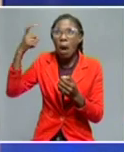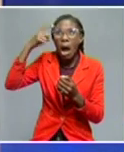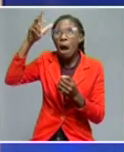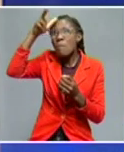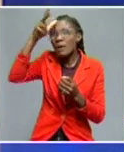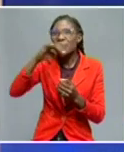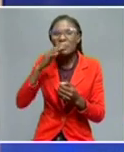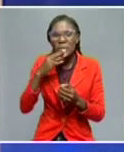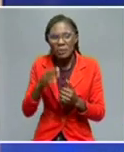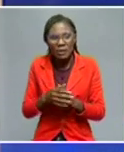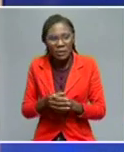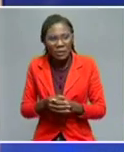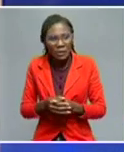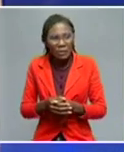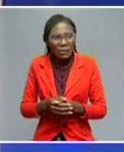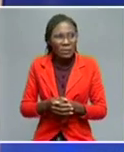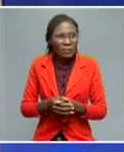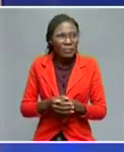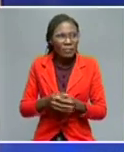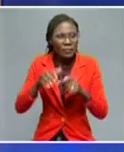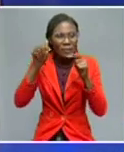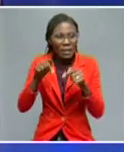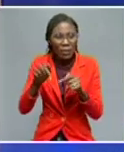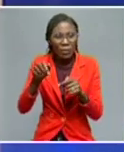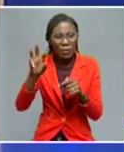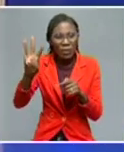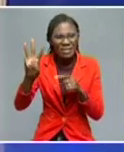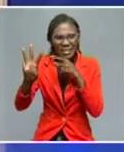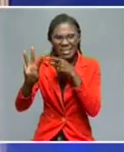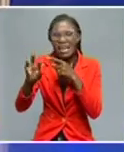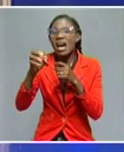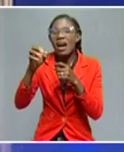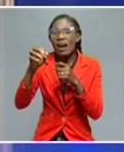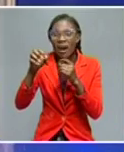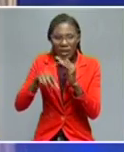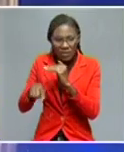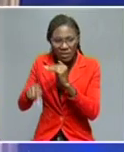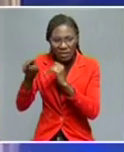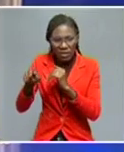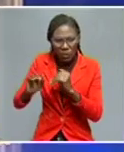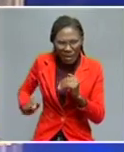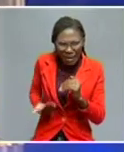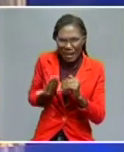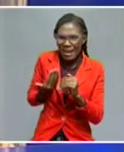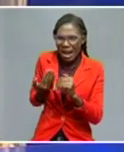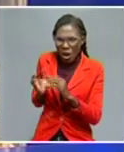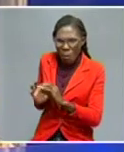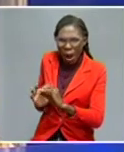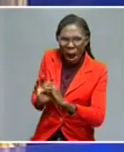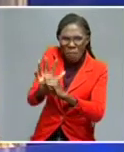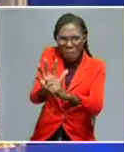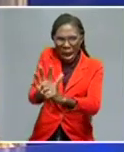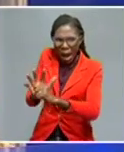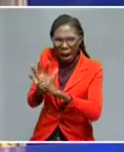The Western countries, led by the United States, want to impose on Russia a system